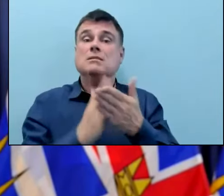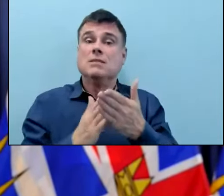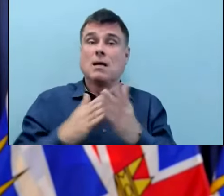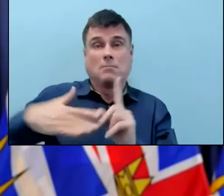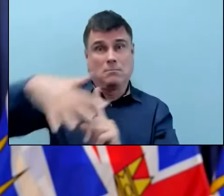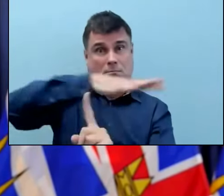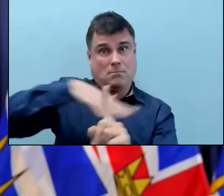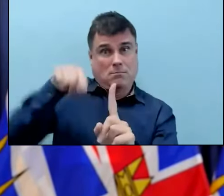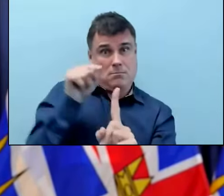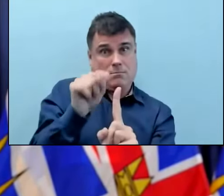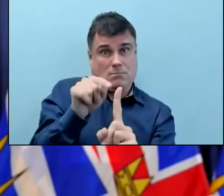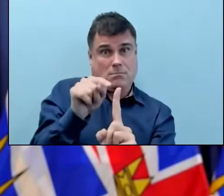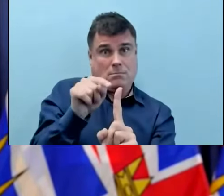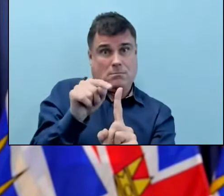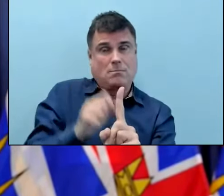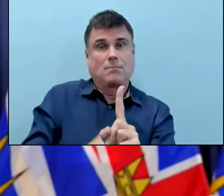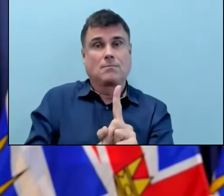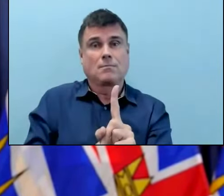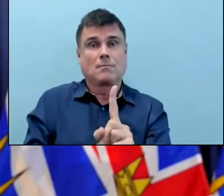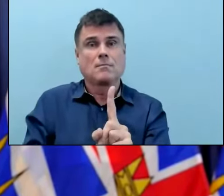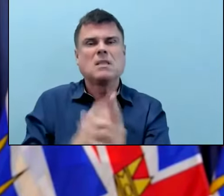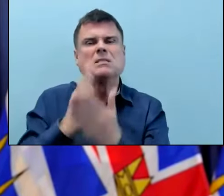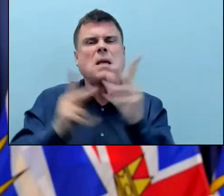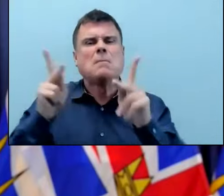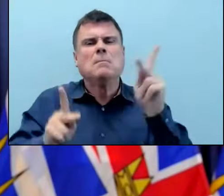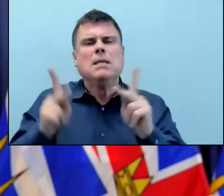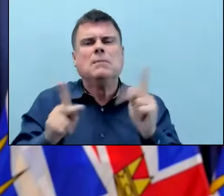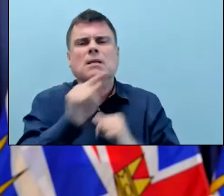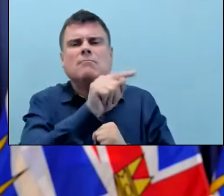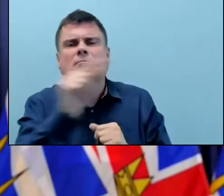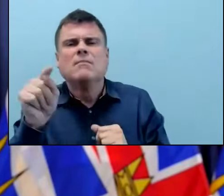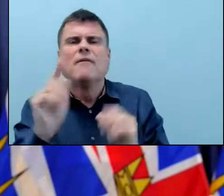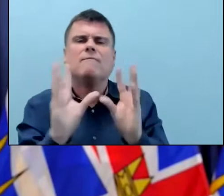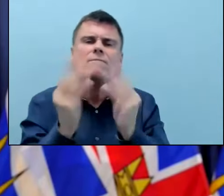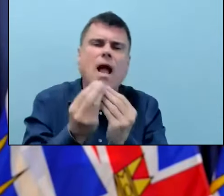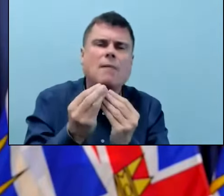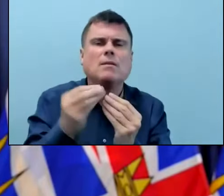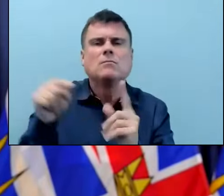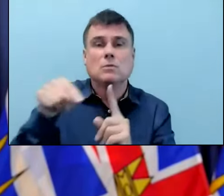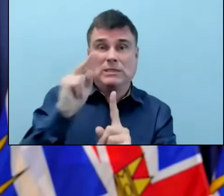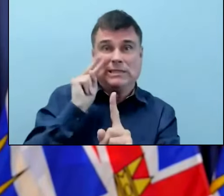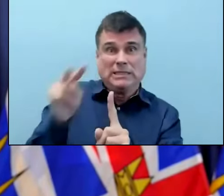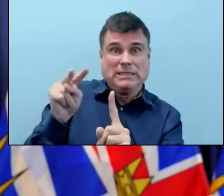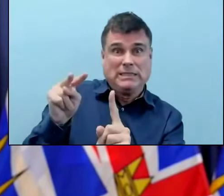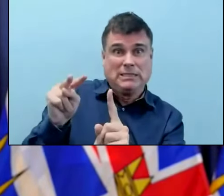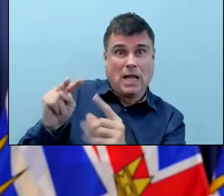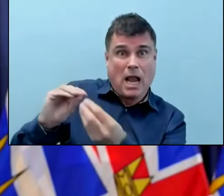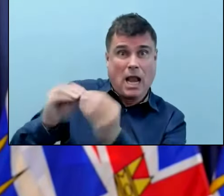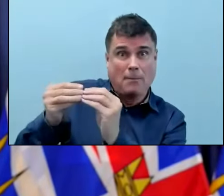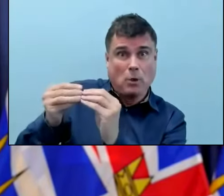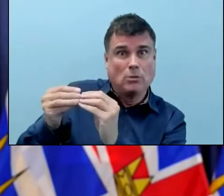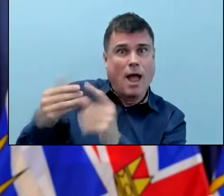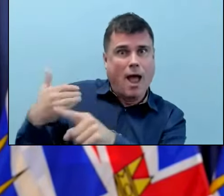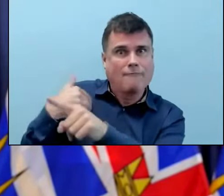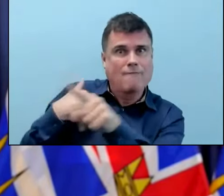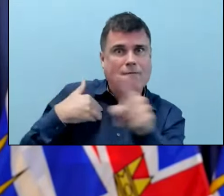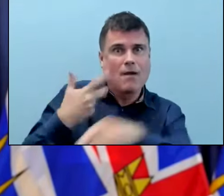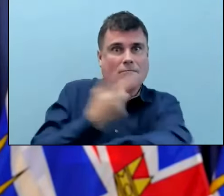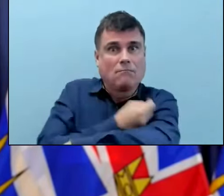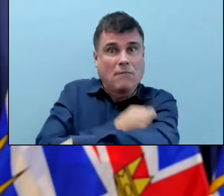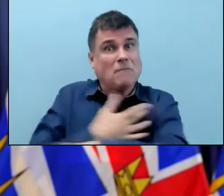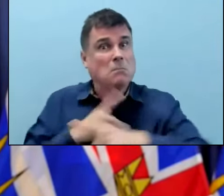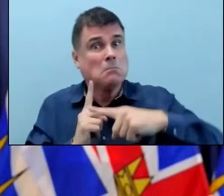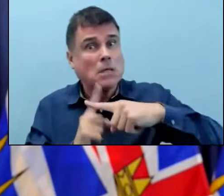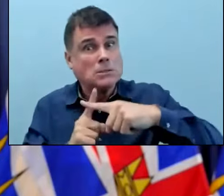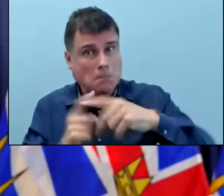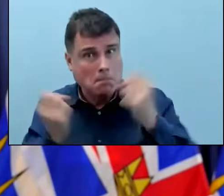permission from others. So I think it's actually been quite positive and I'm optimistic about it. There are some areas